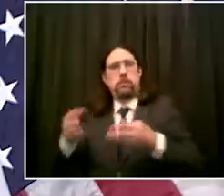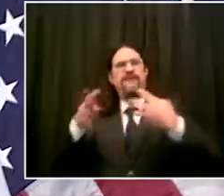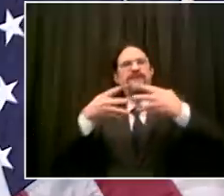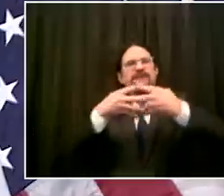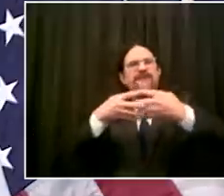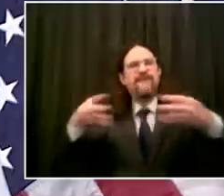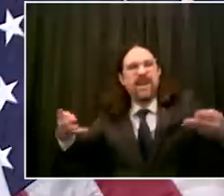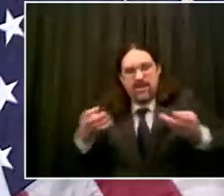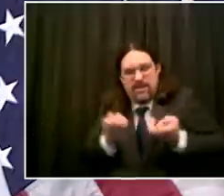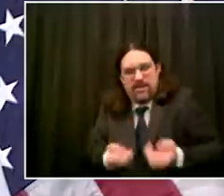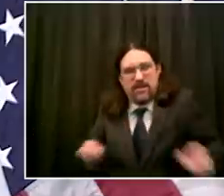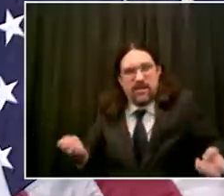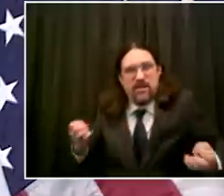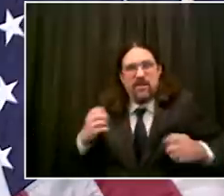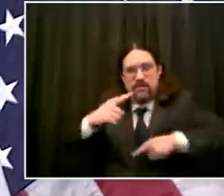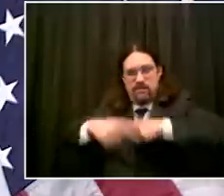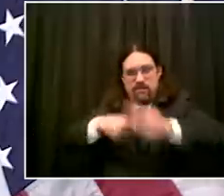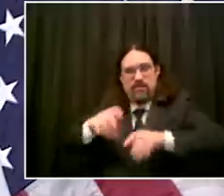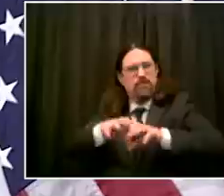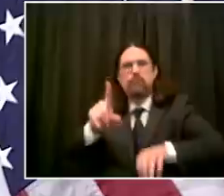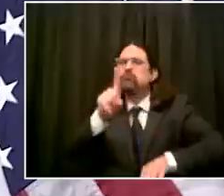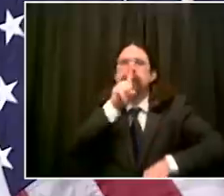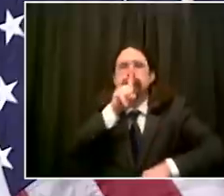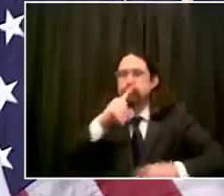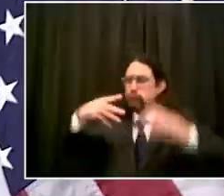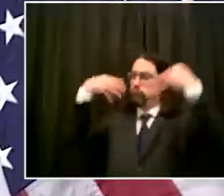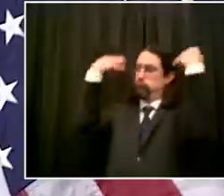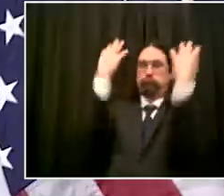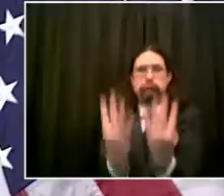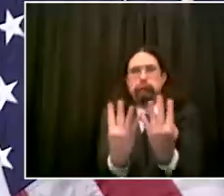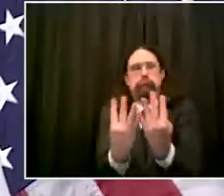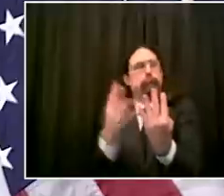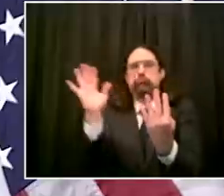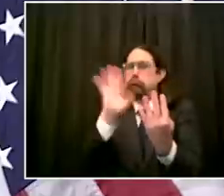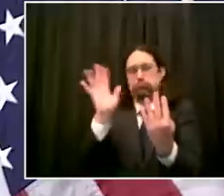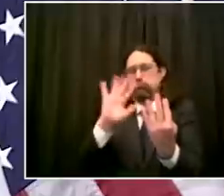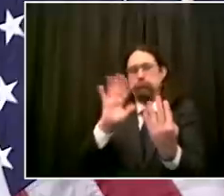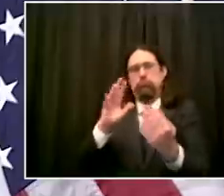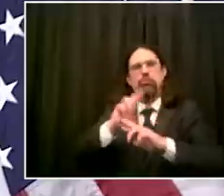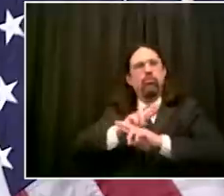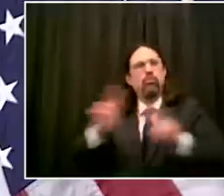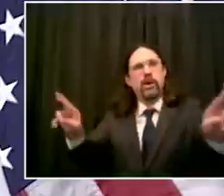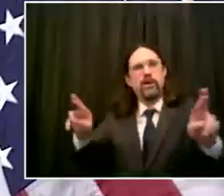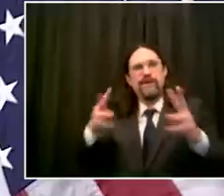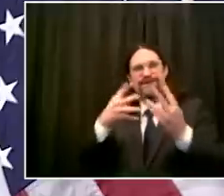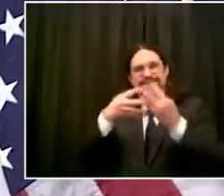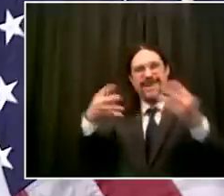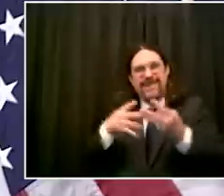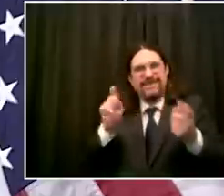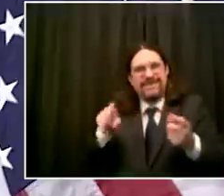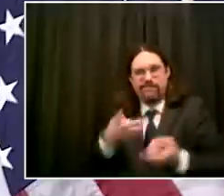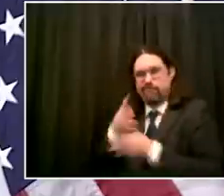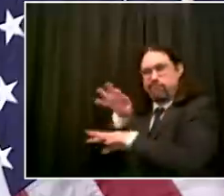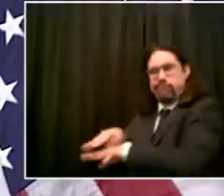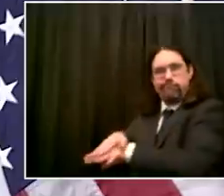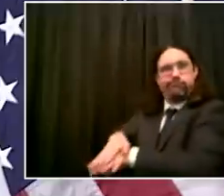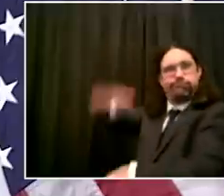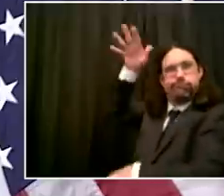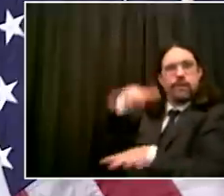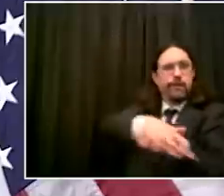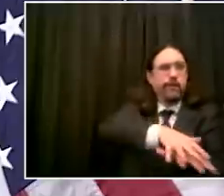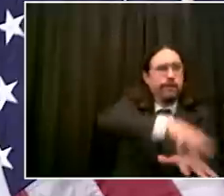from the surrounding communities near our beaches and that's a lot of people hundreds of thousands of people in this city um